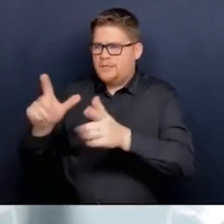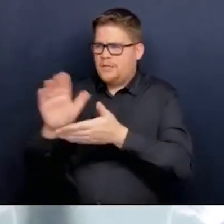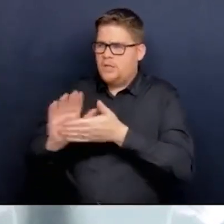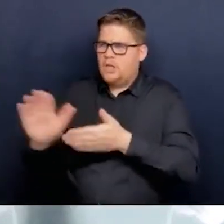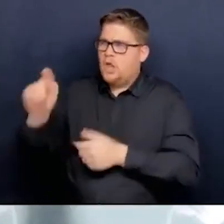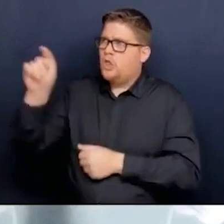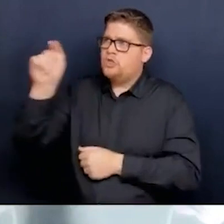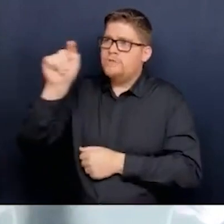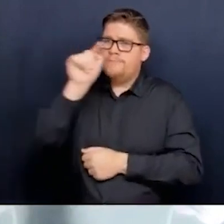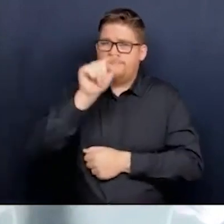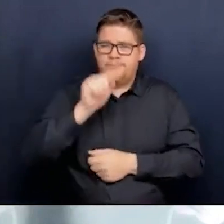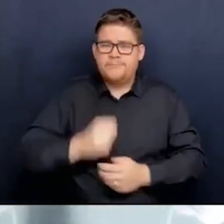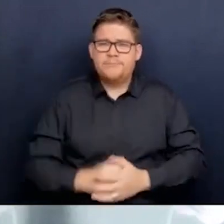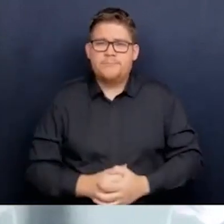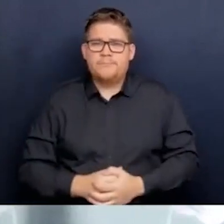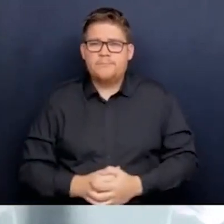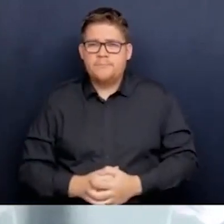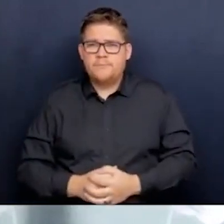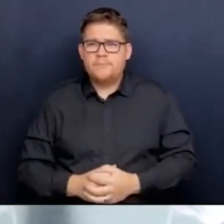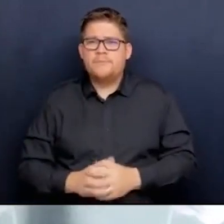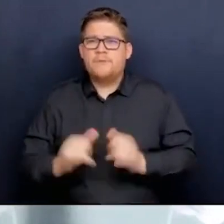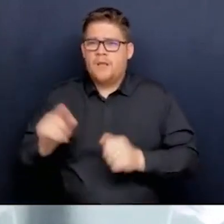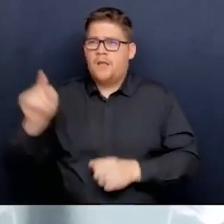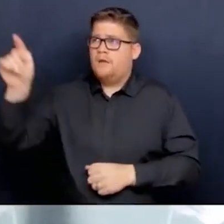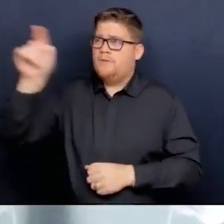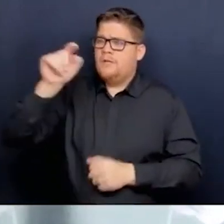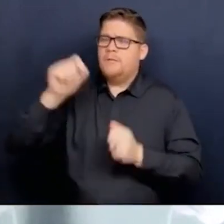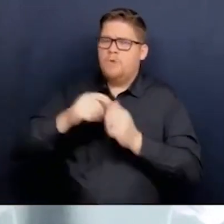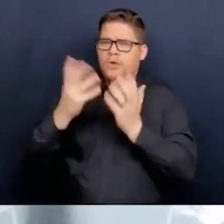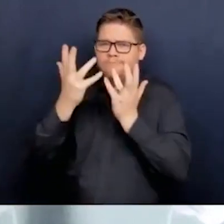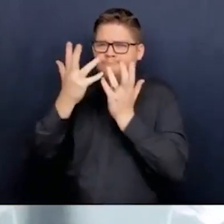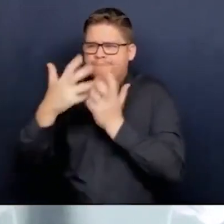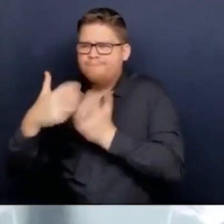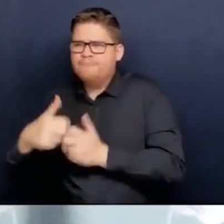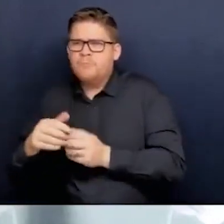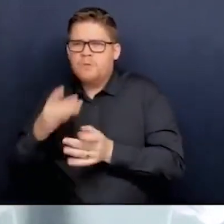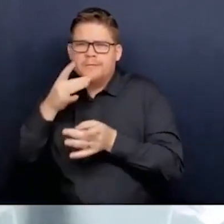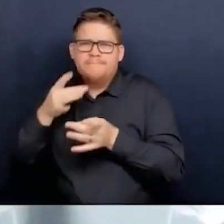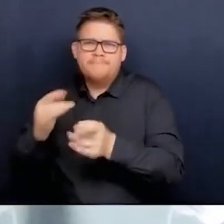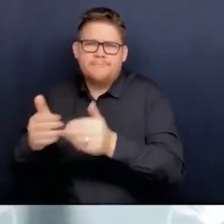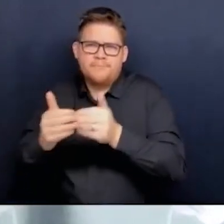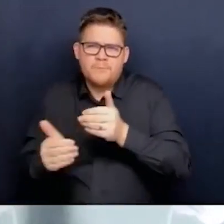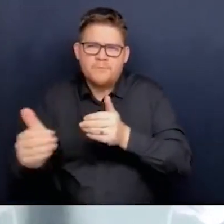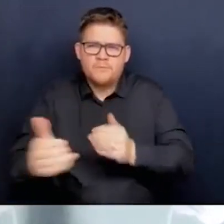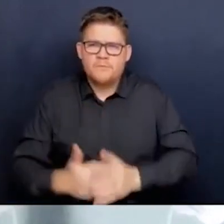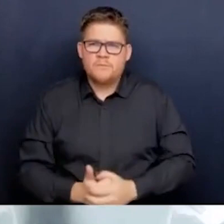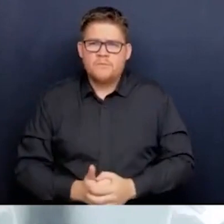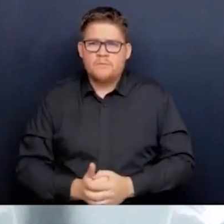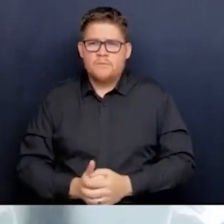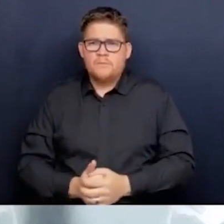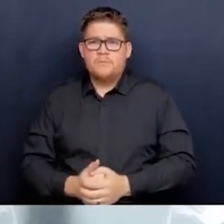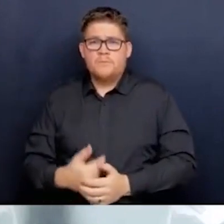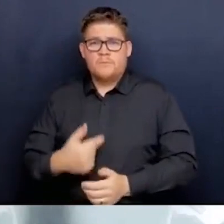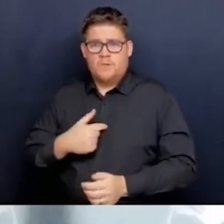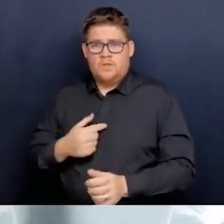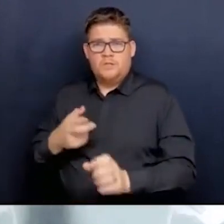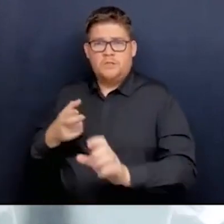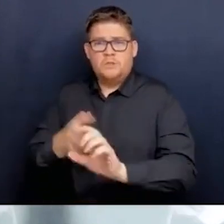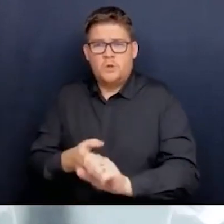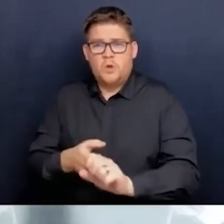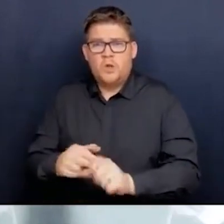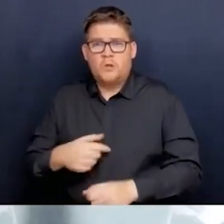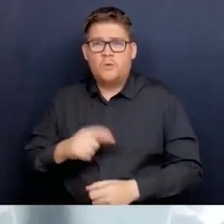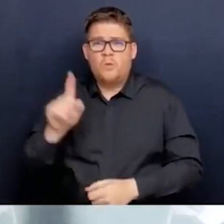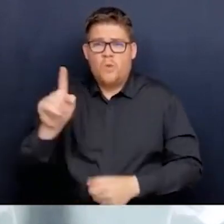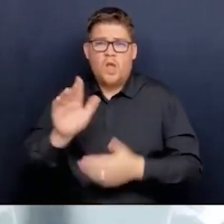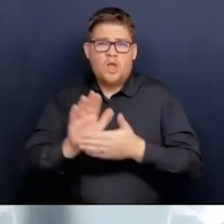do into the law more easily. When I became Minister of Health, there was a regulatory college that had to support all of the activities